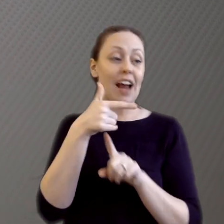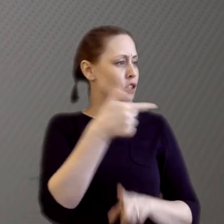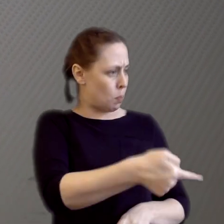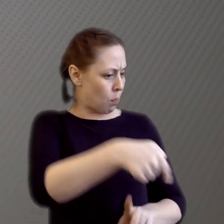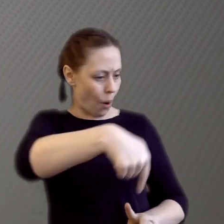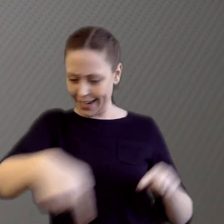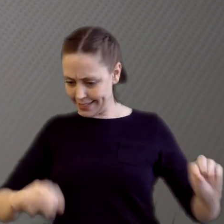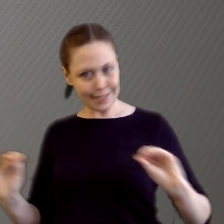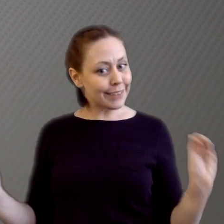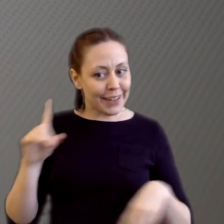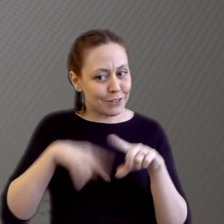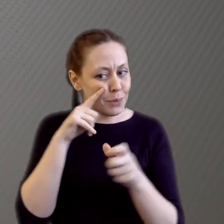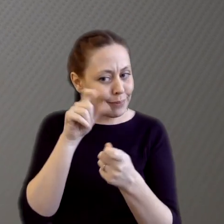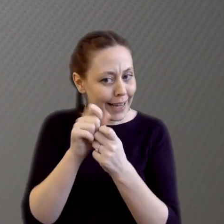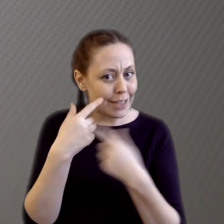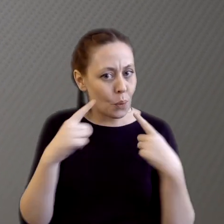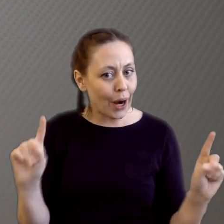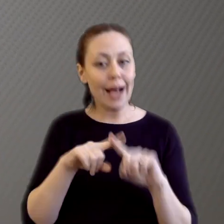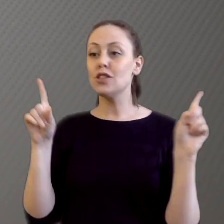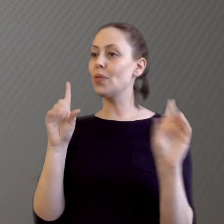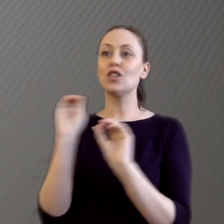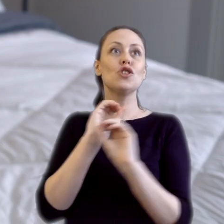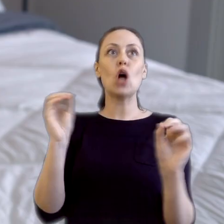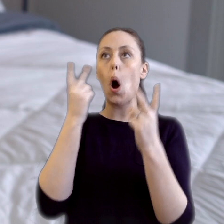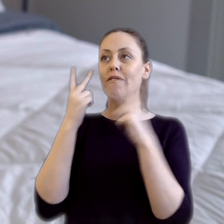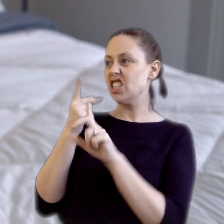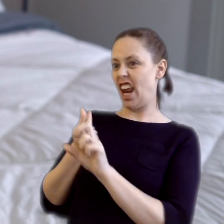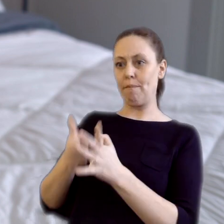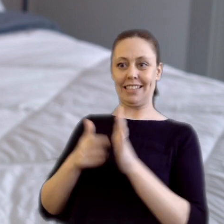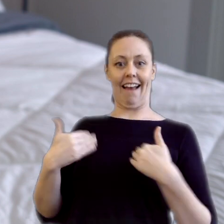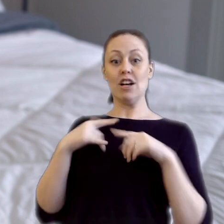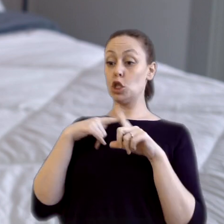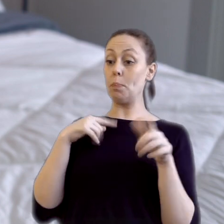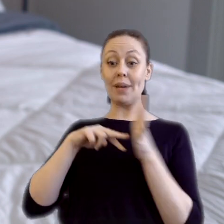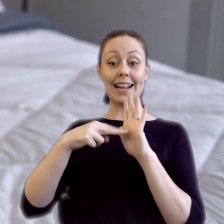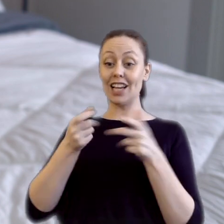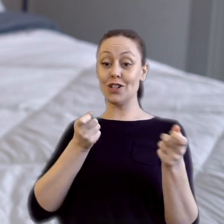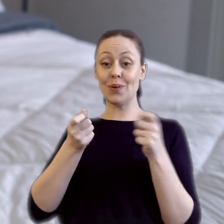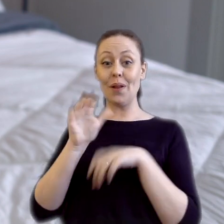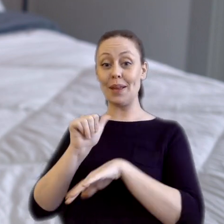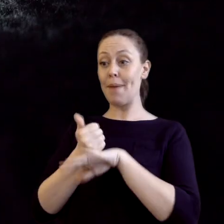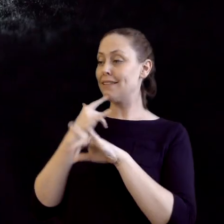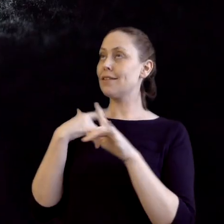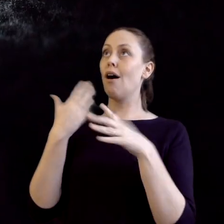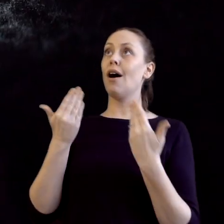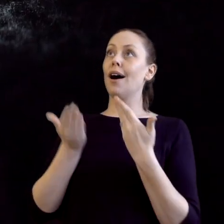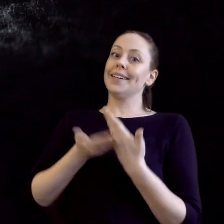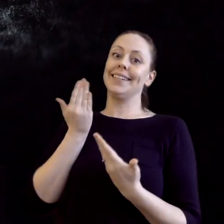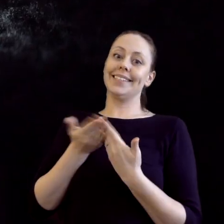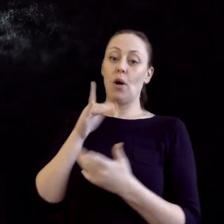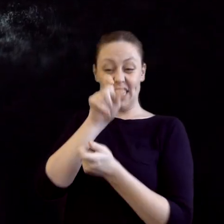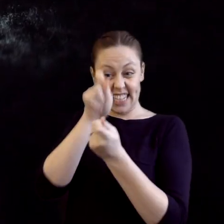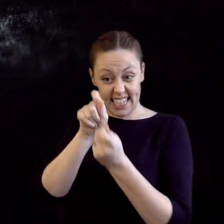it anywhere in particular for it to work. So no sight lines. This makes controlling the base an absolute breeze. Going into the